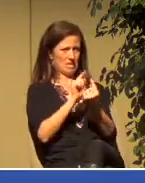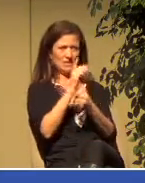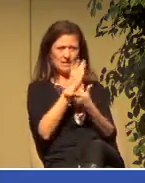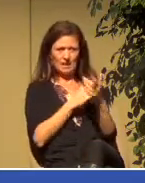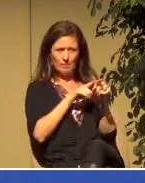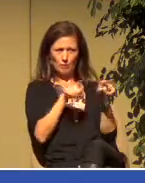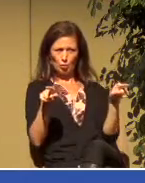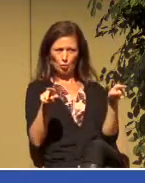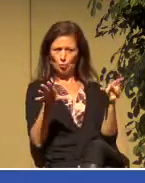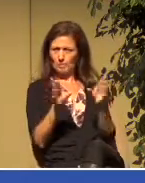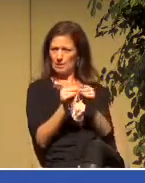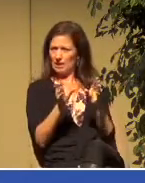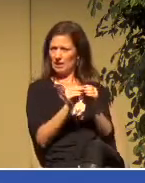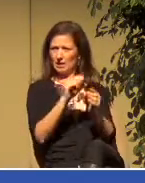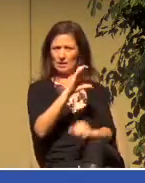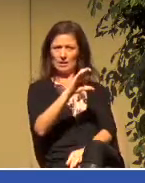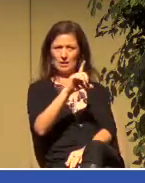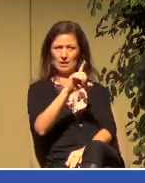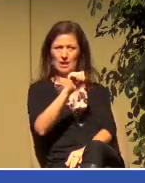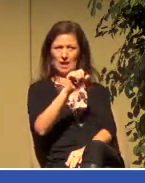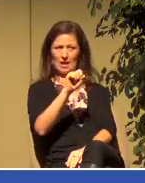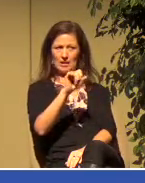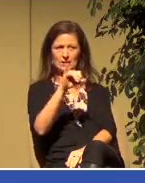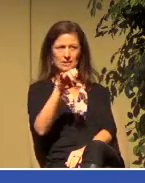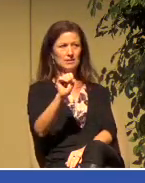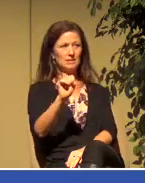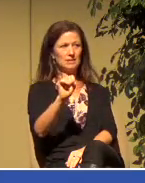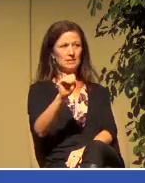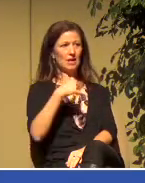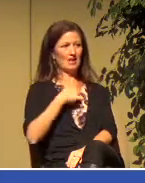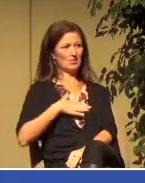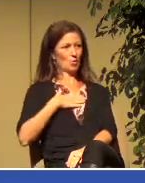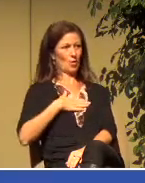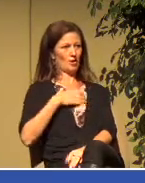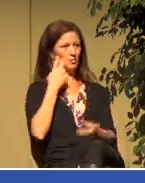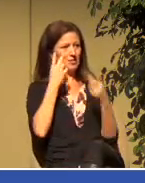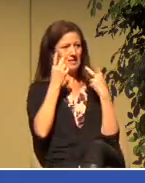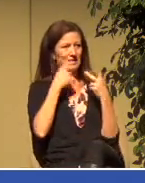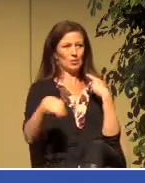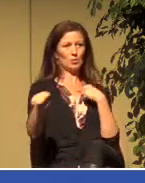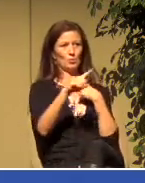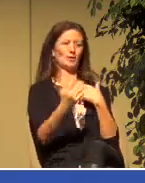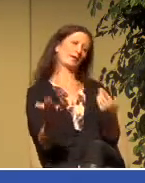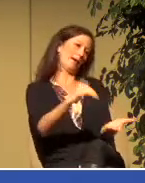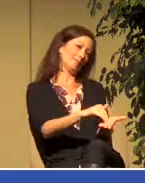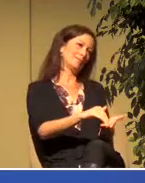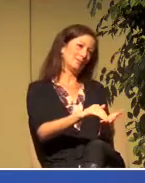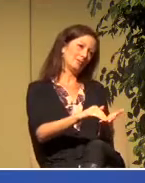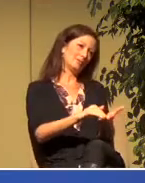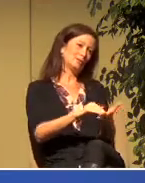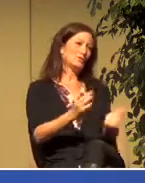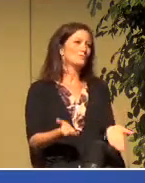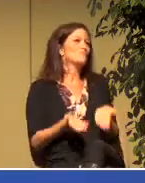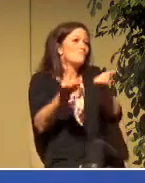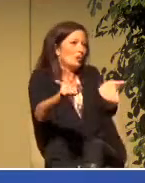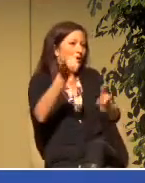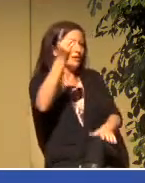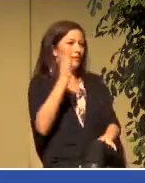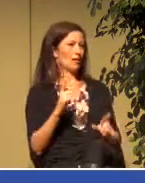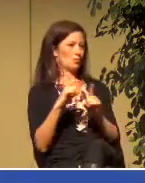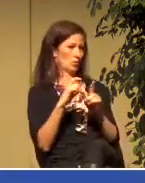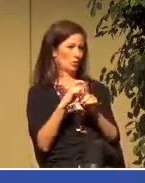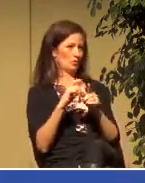I've enjoyed meeting you here, and I'm just so happy to have this opportunity to bring God's Word to you this morning.